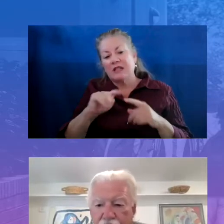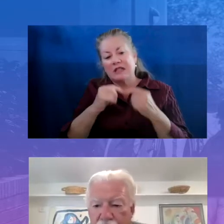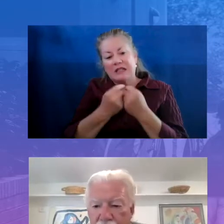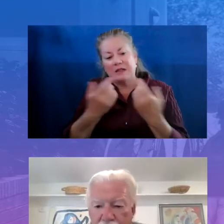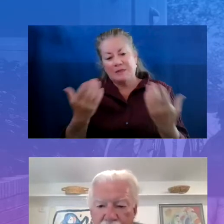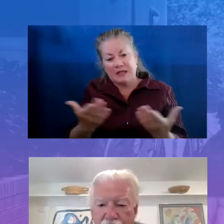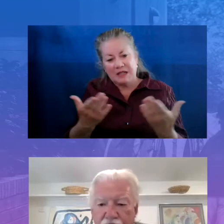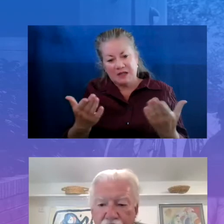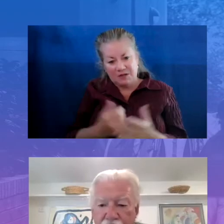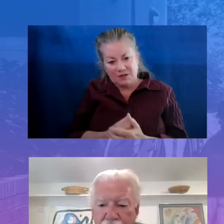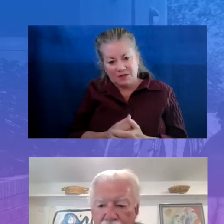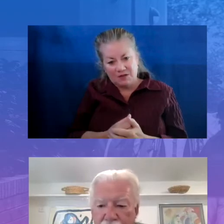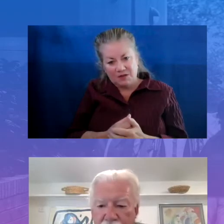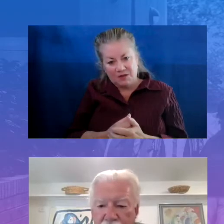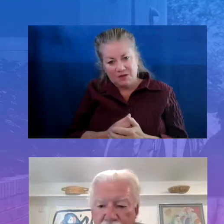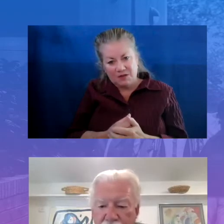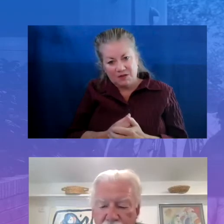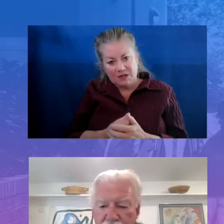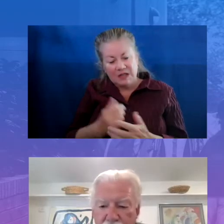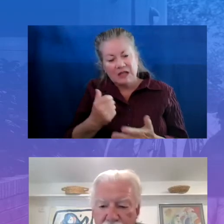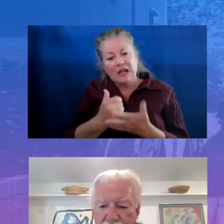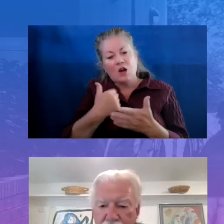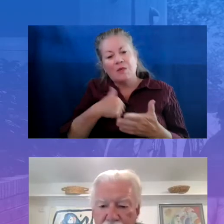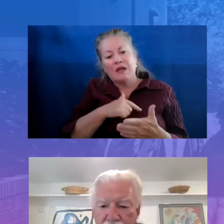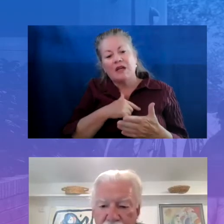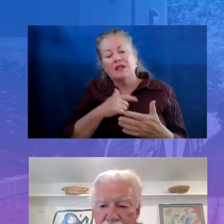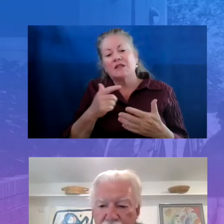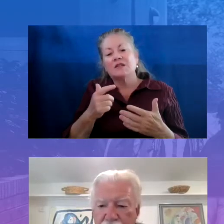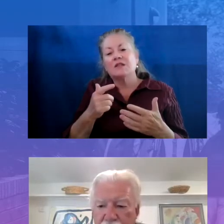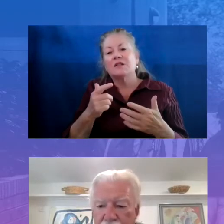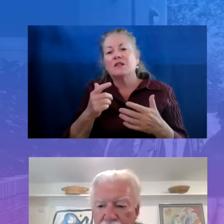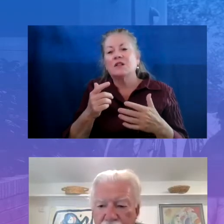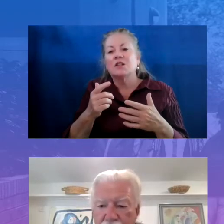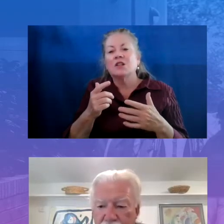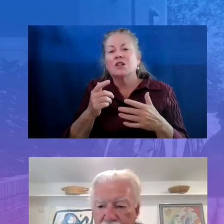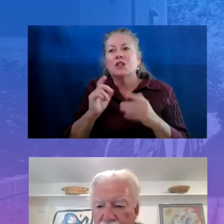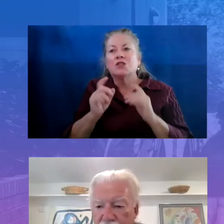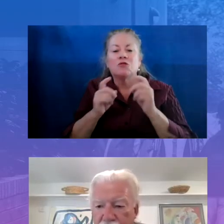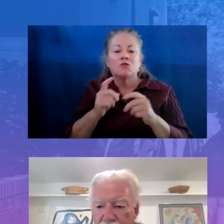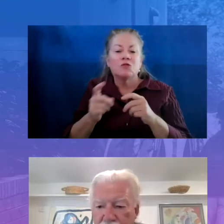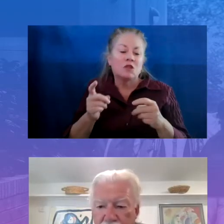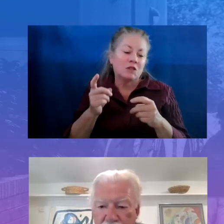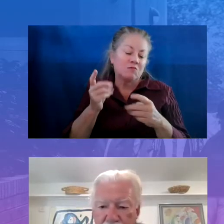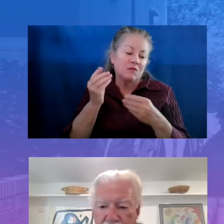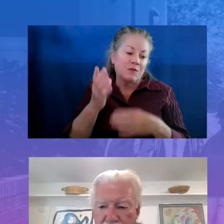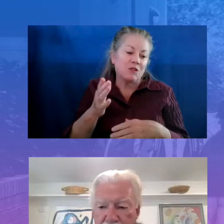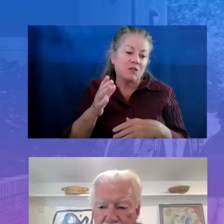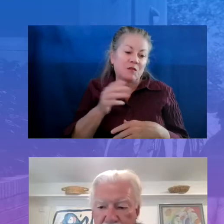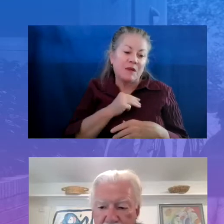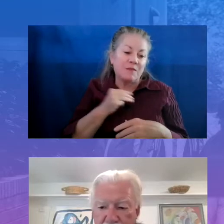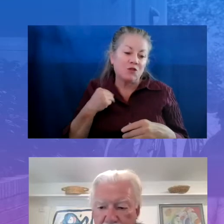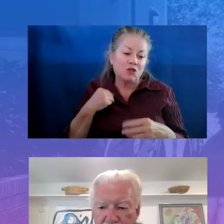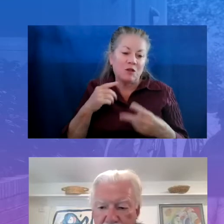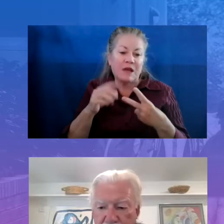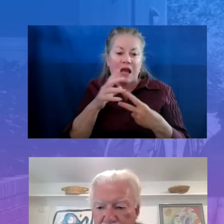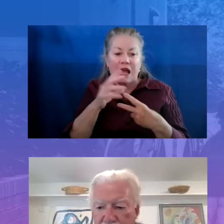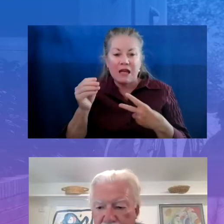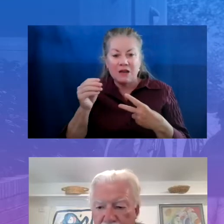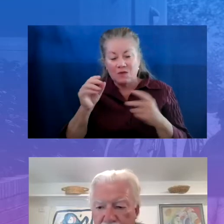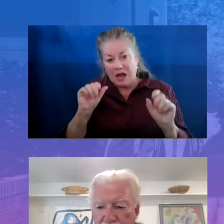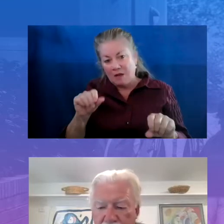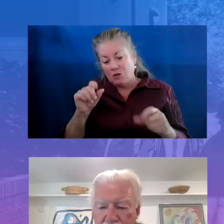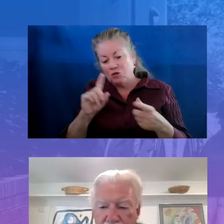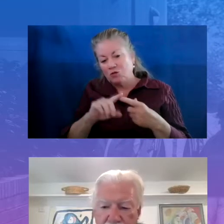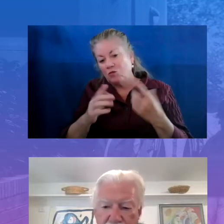helping us to distribute information to their membership. and we were able to offer several professional